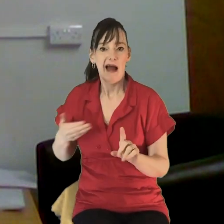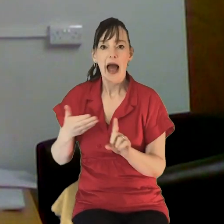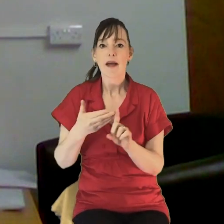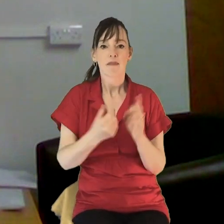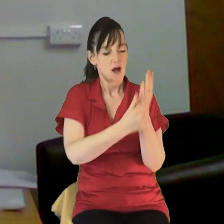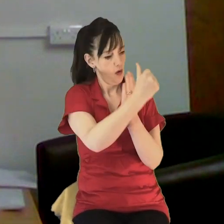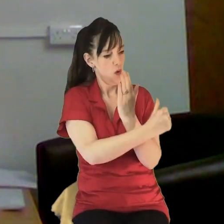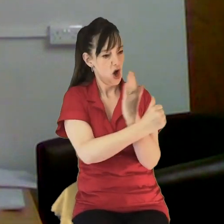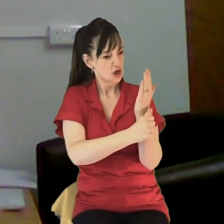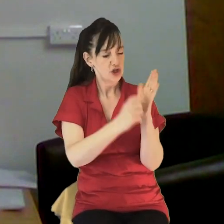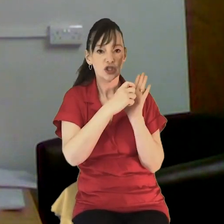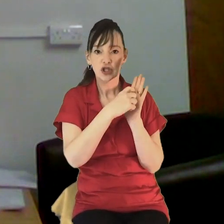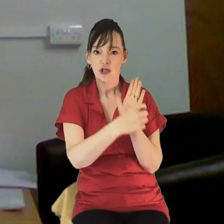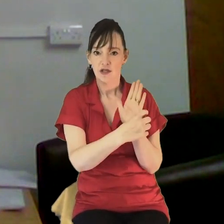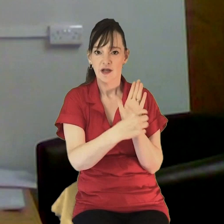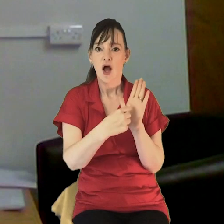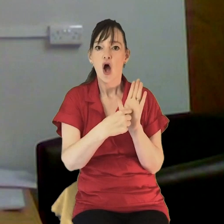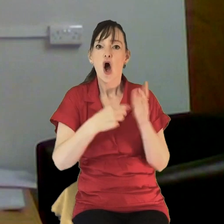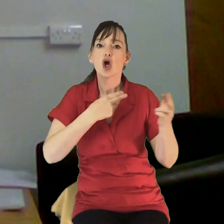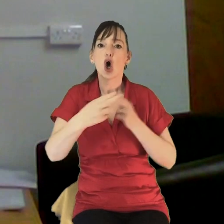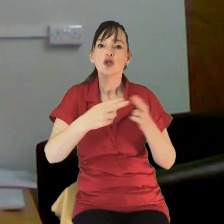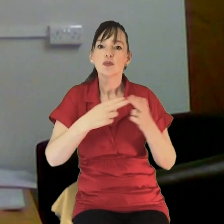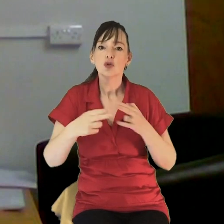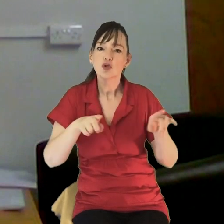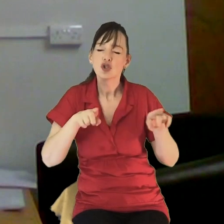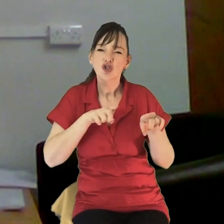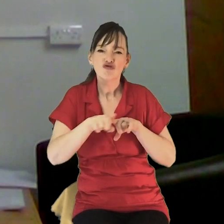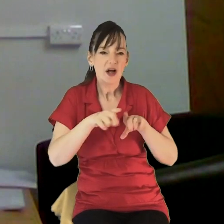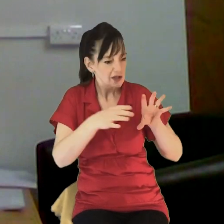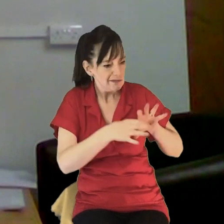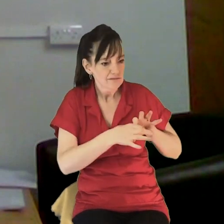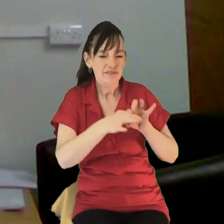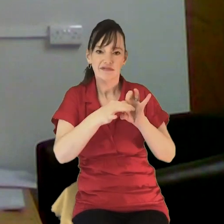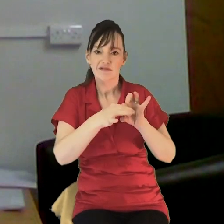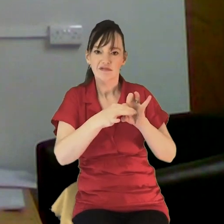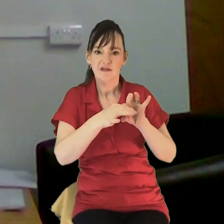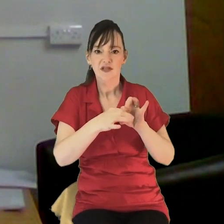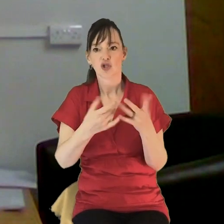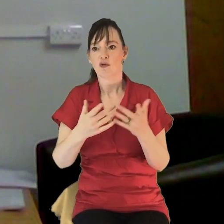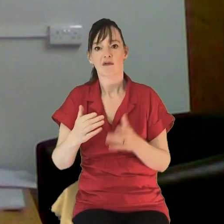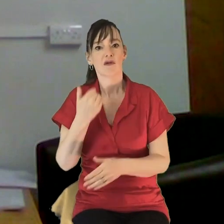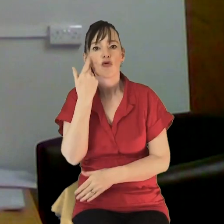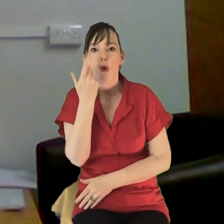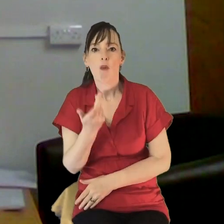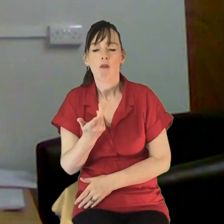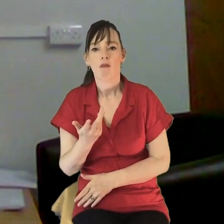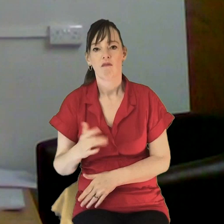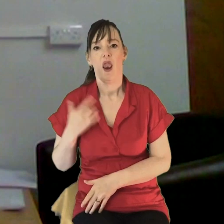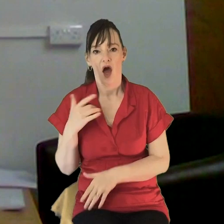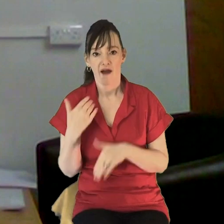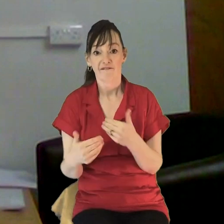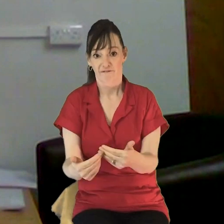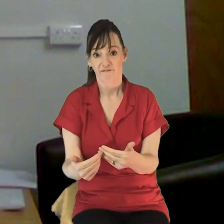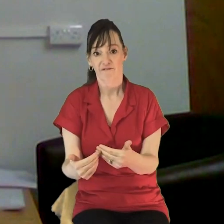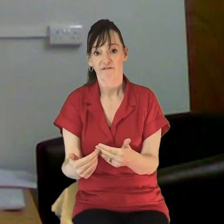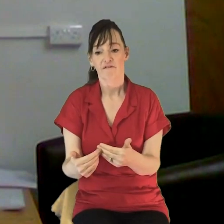God's word and the gospel to the nitty gritty of everyday life. Things that everybody struggles with under normal circumstances and of which